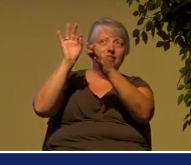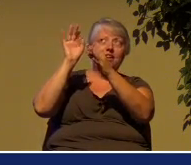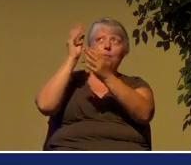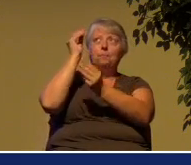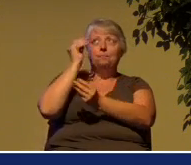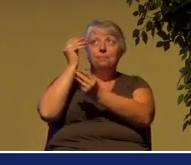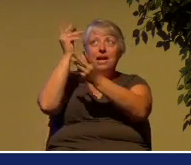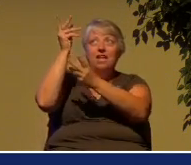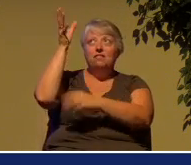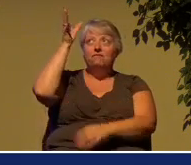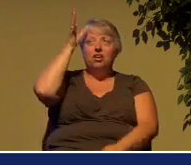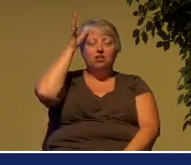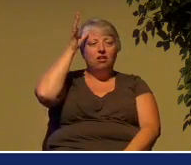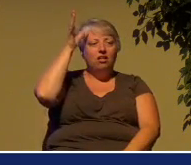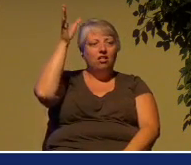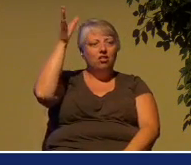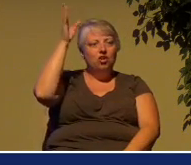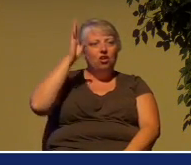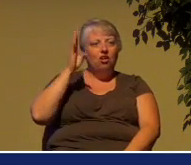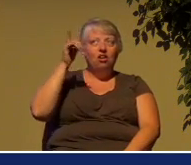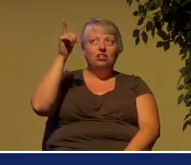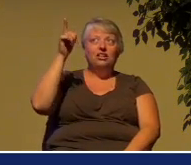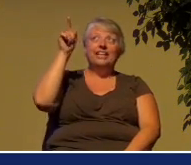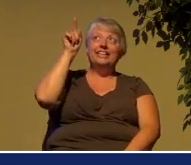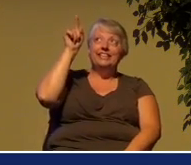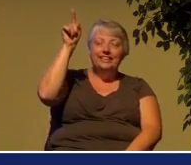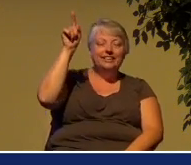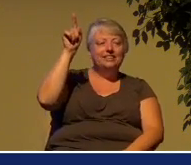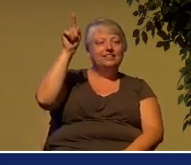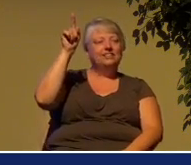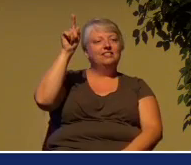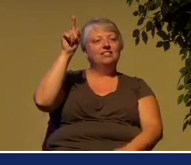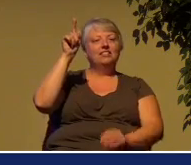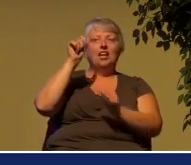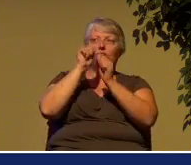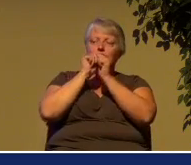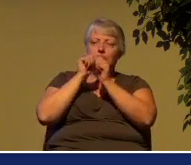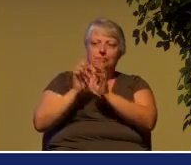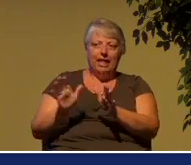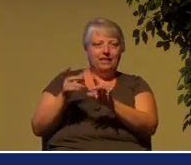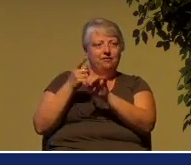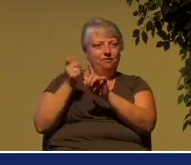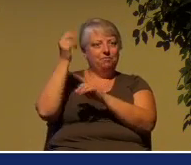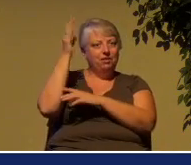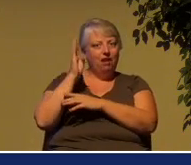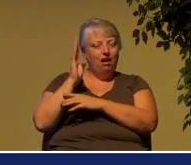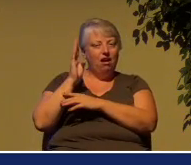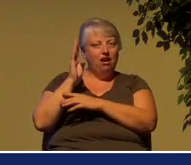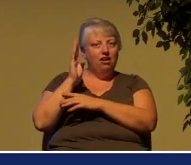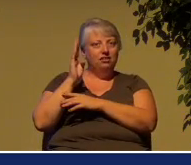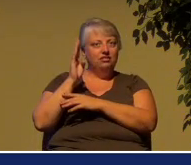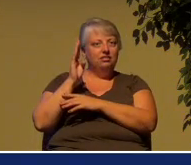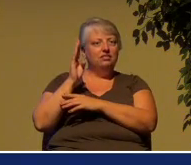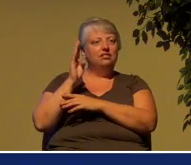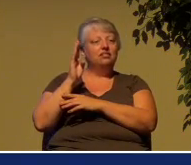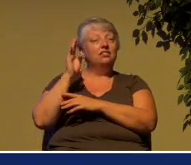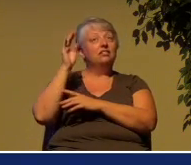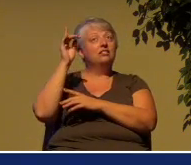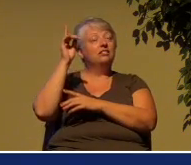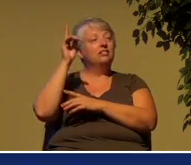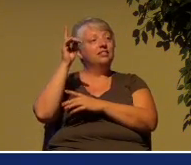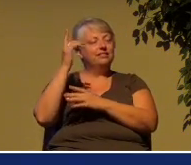eligible for all the blessings that God's promised to Abraham so many years ago. He